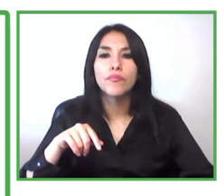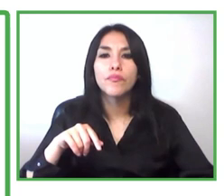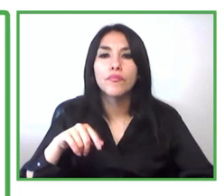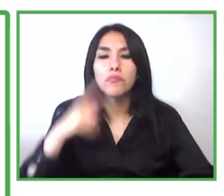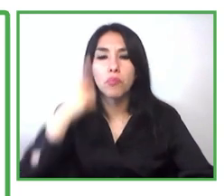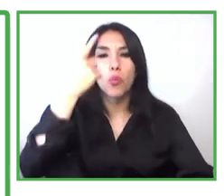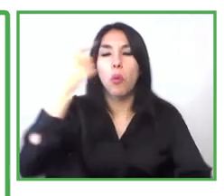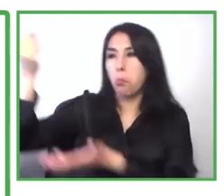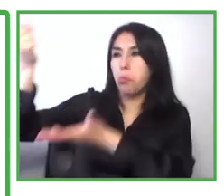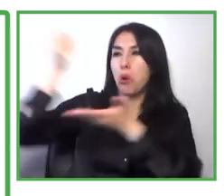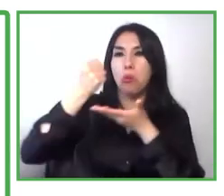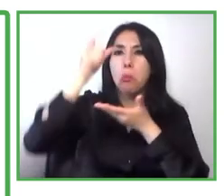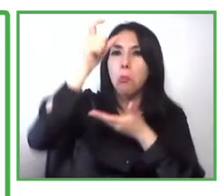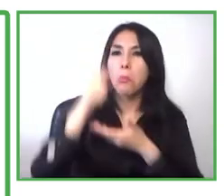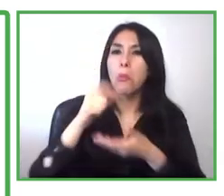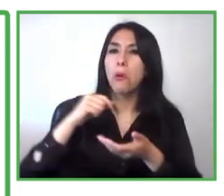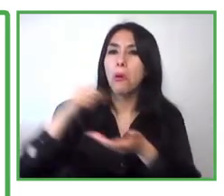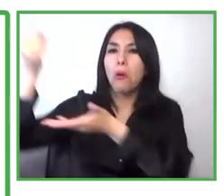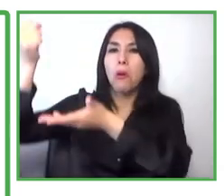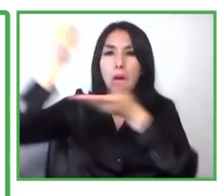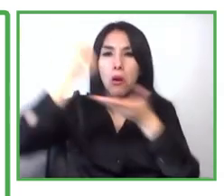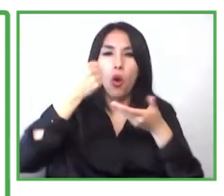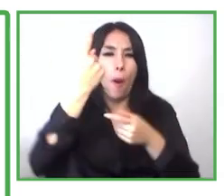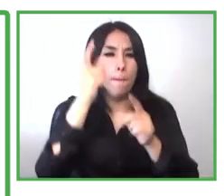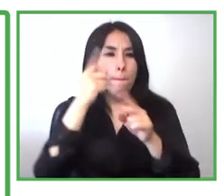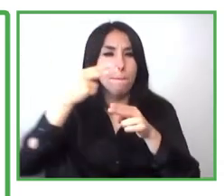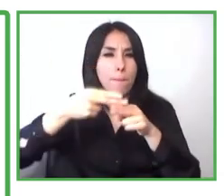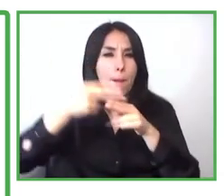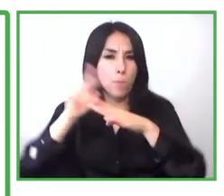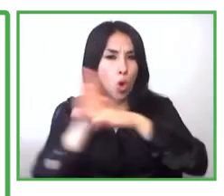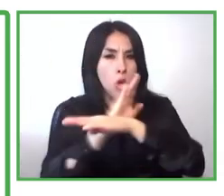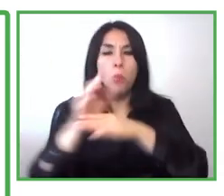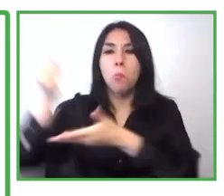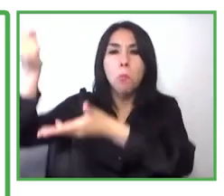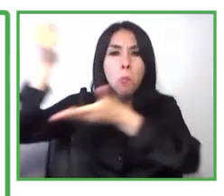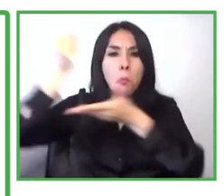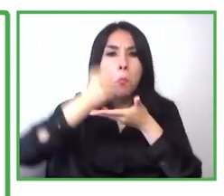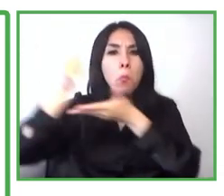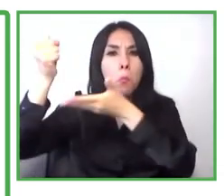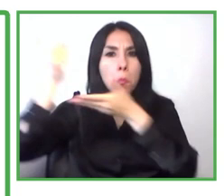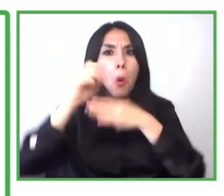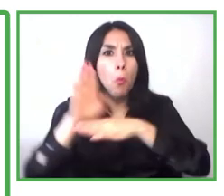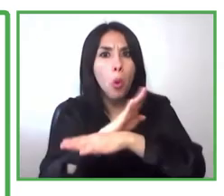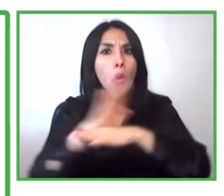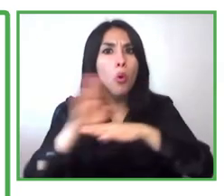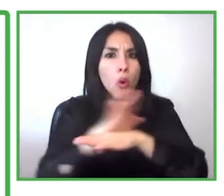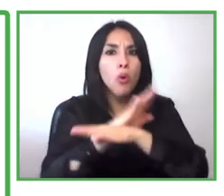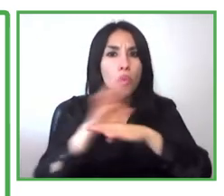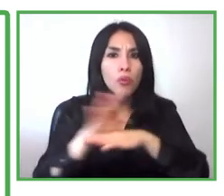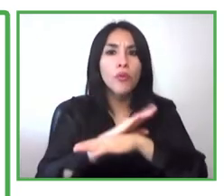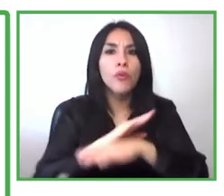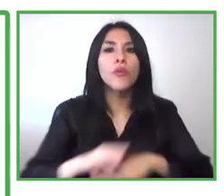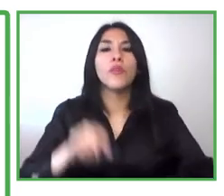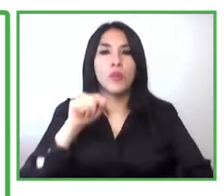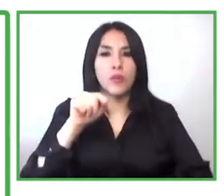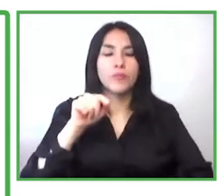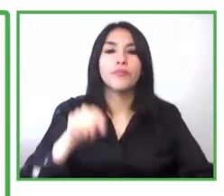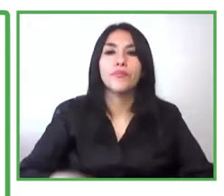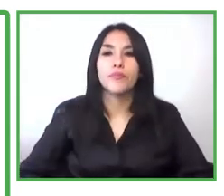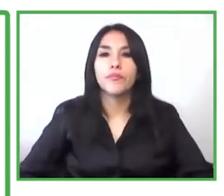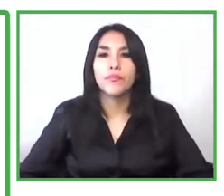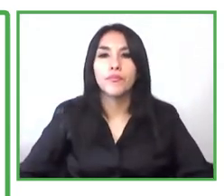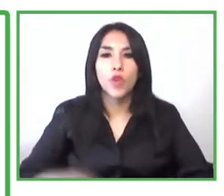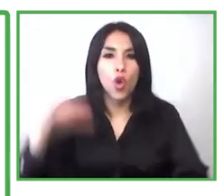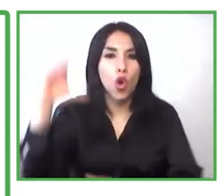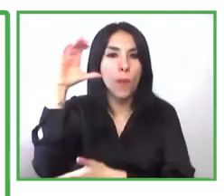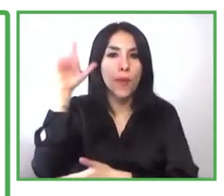transmitted in an articulation space that are created in colombia by law which are the sub commissions of social inclusion